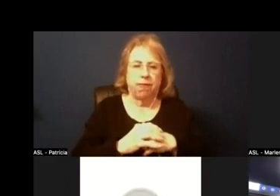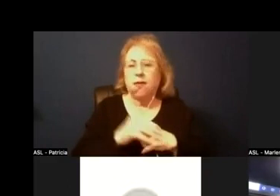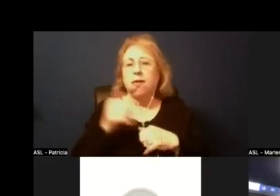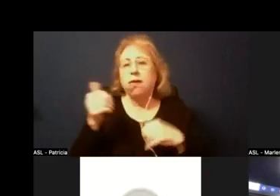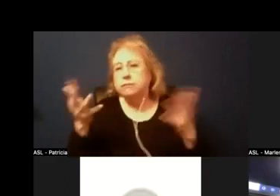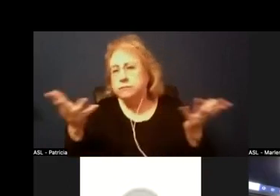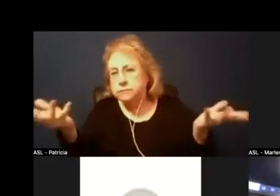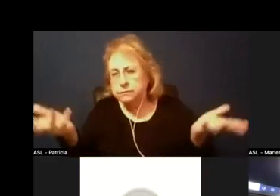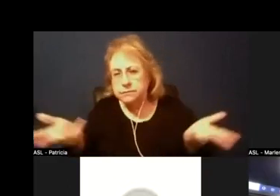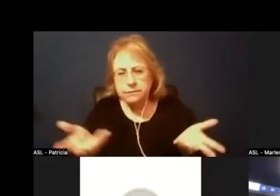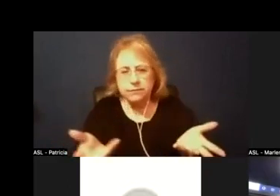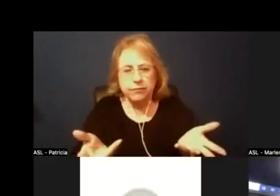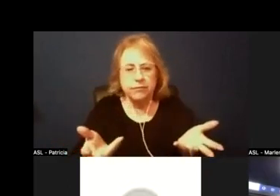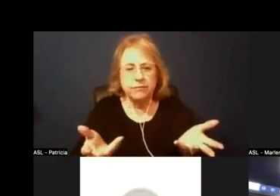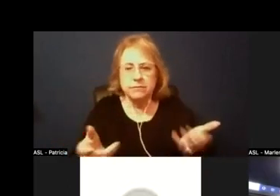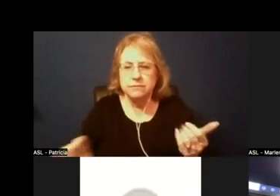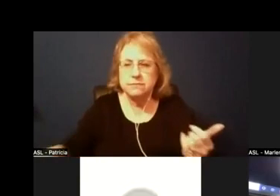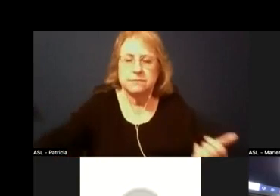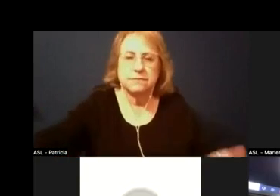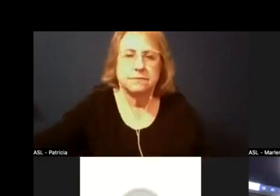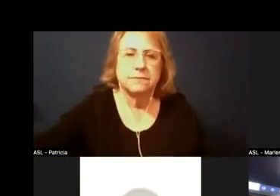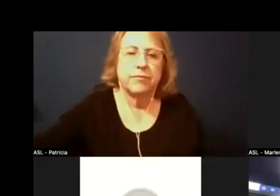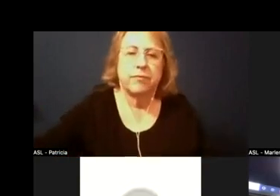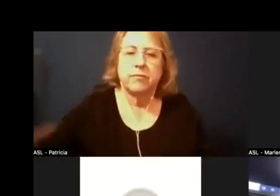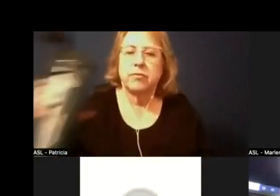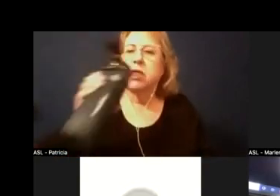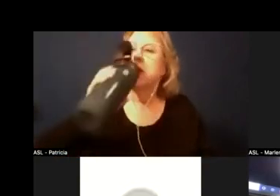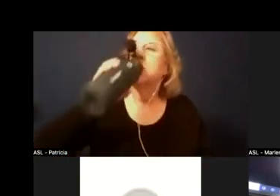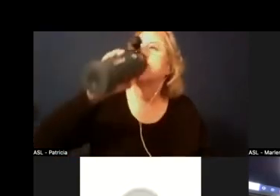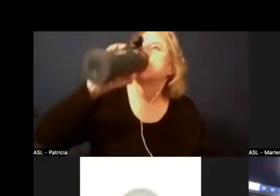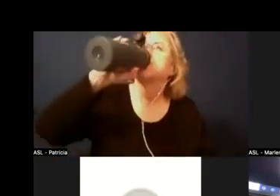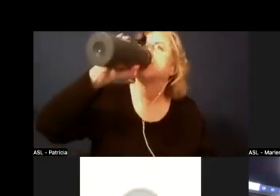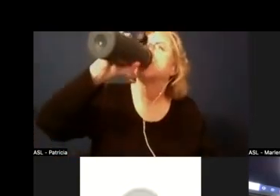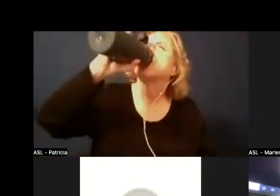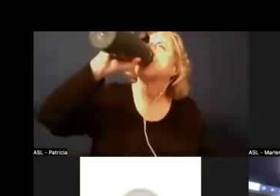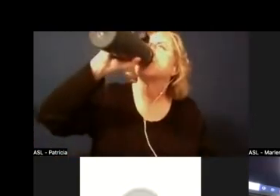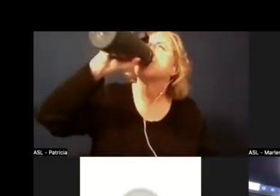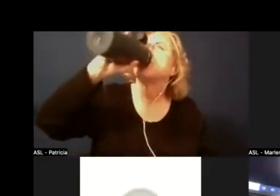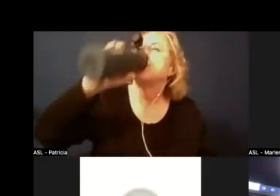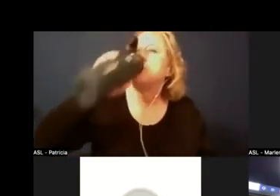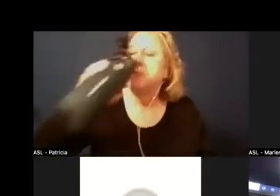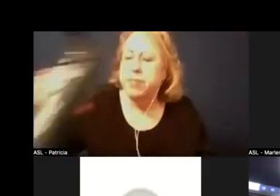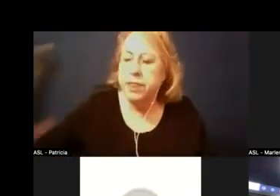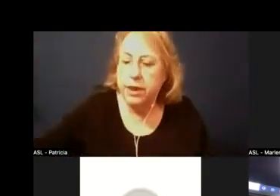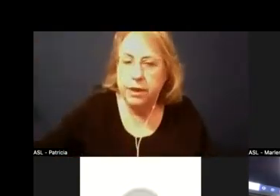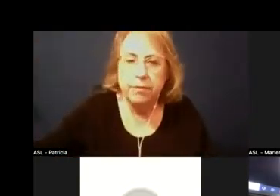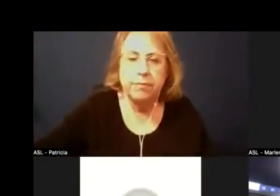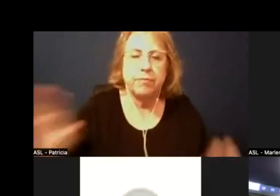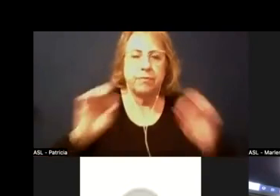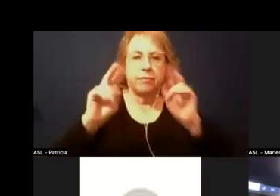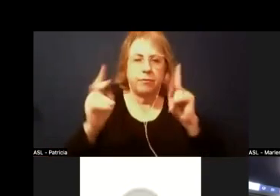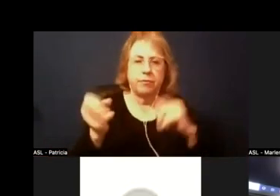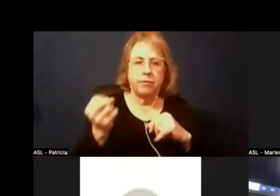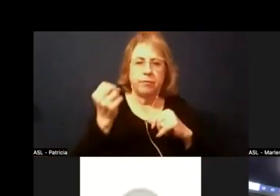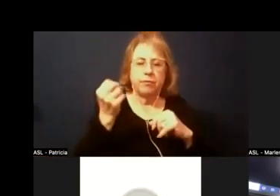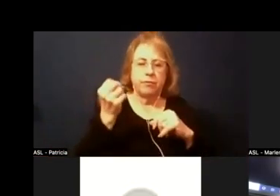else okay so you can move on to item 12 future meeting